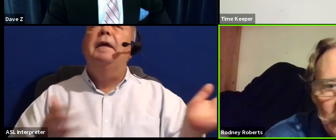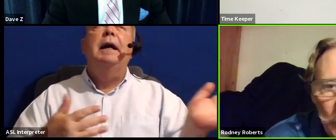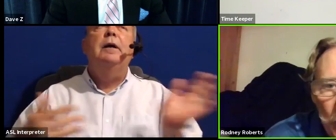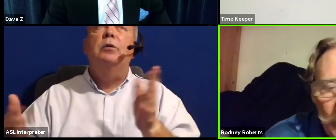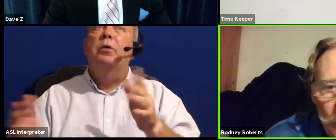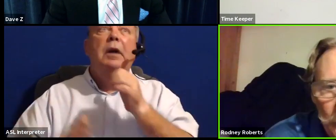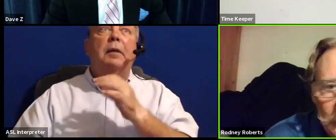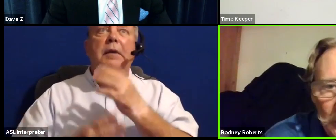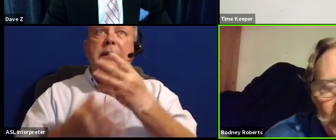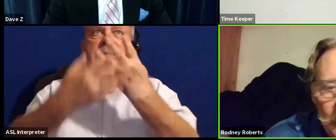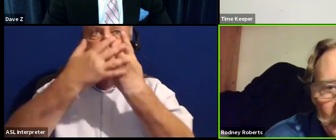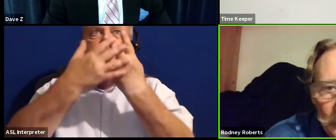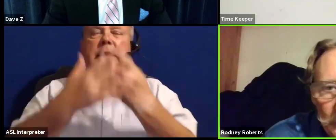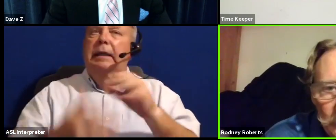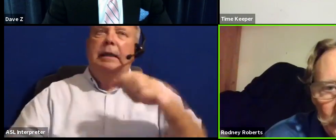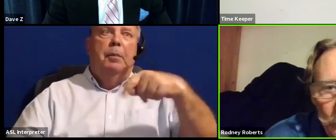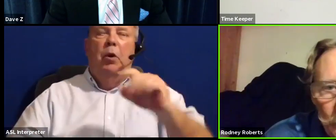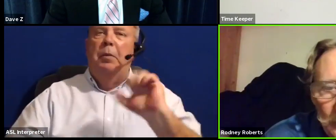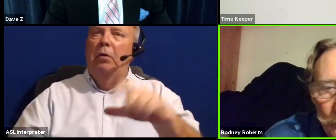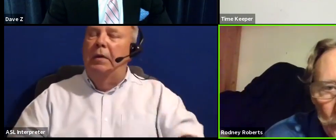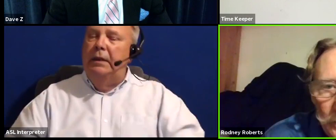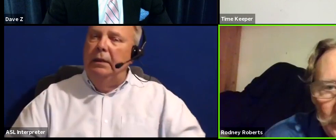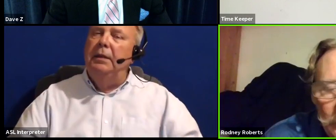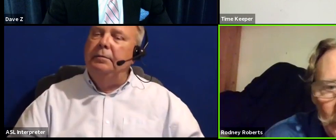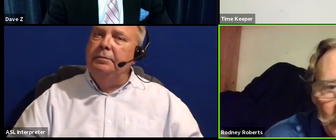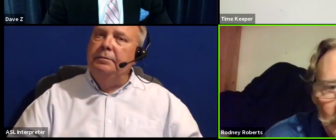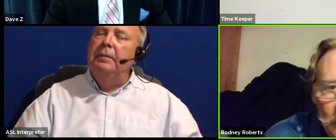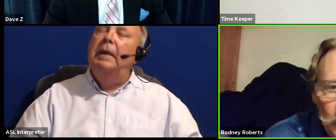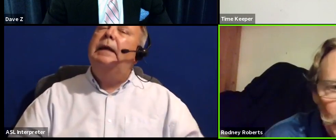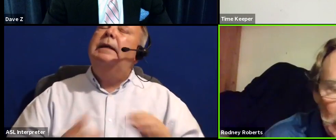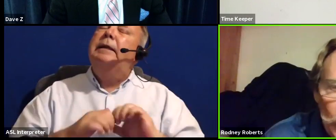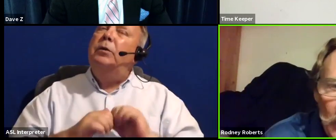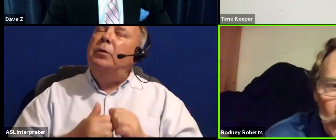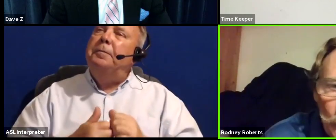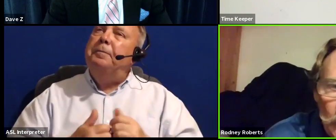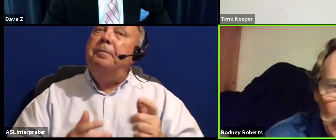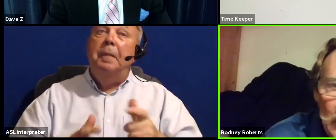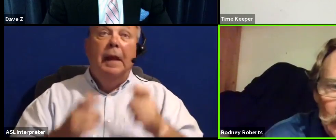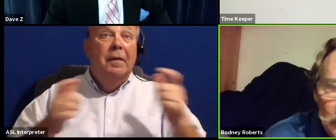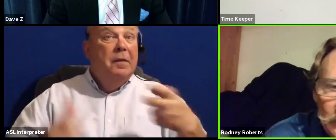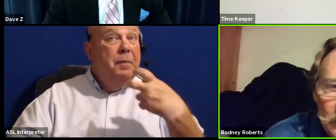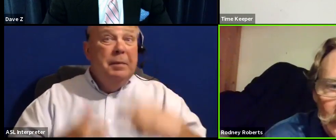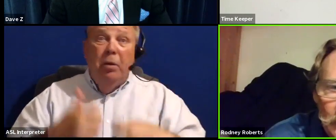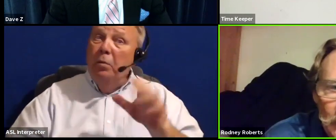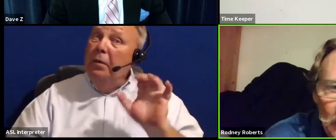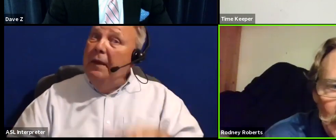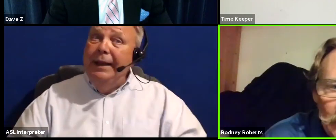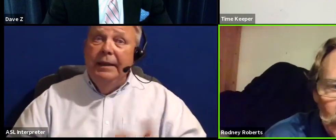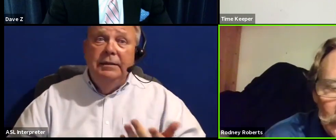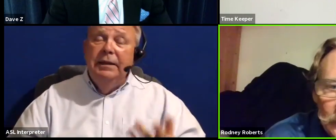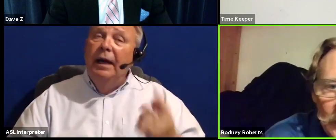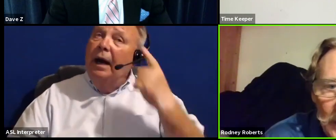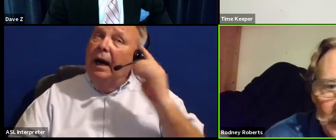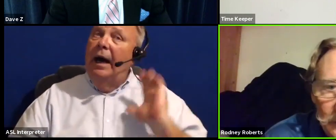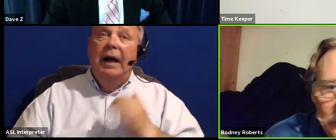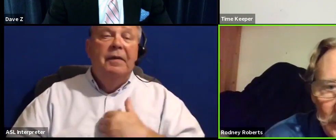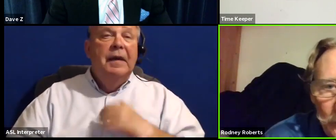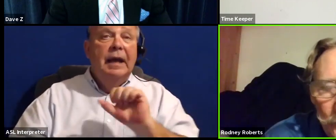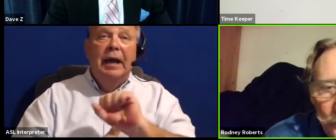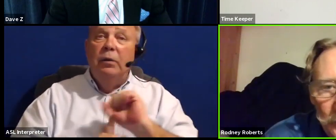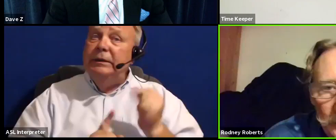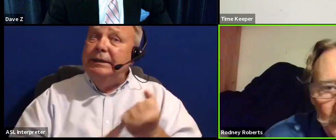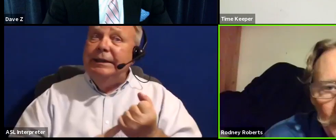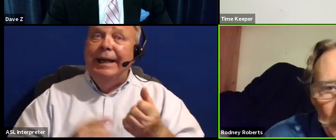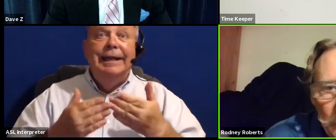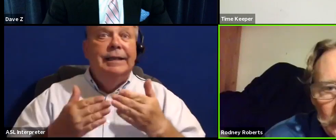stuck in an apartment all the time. So in order, you know, and the big problem with that is that I think our society in